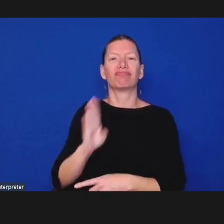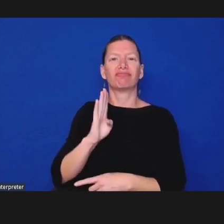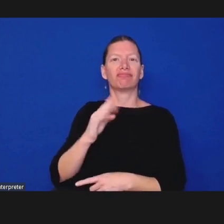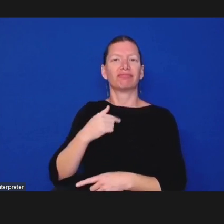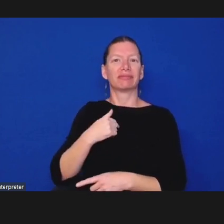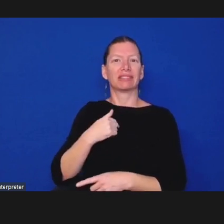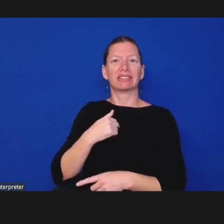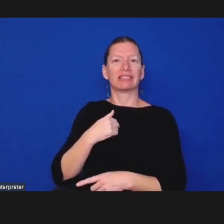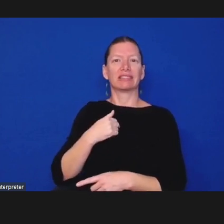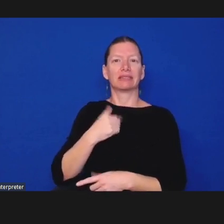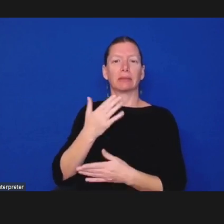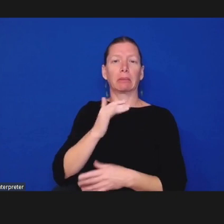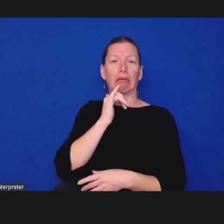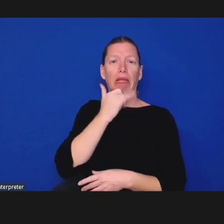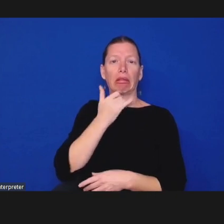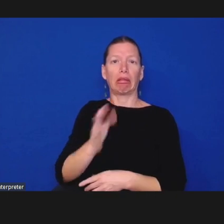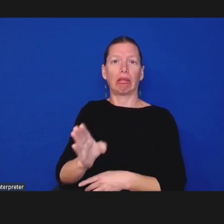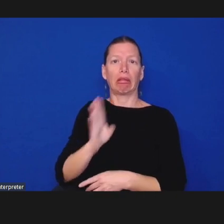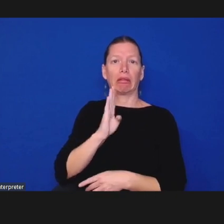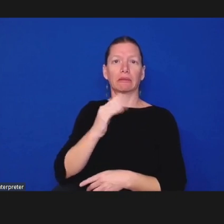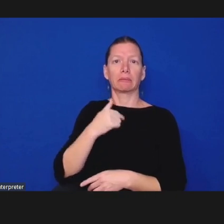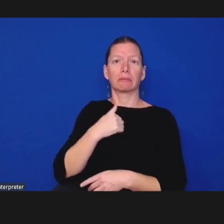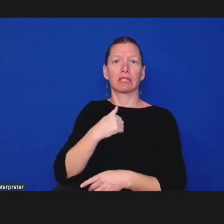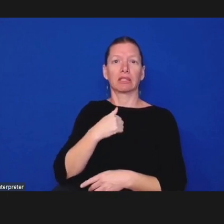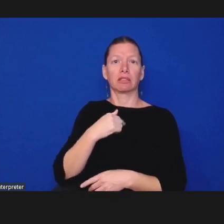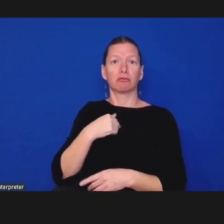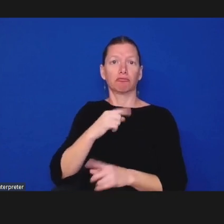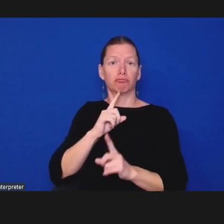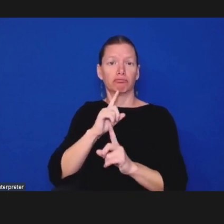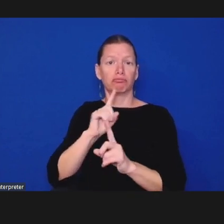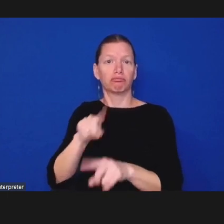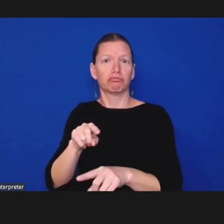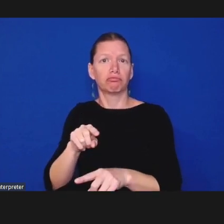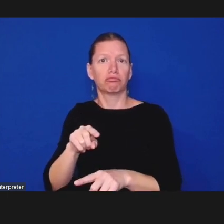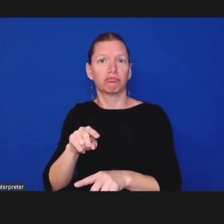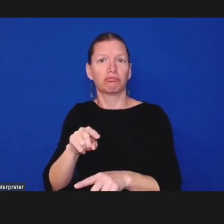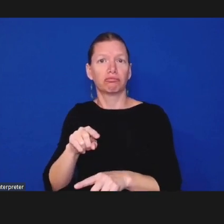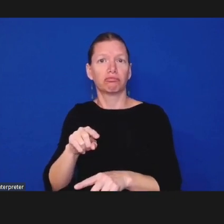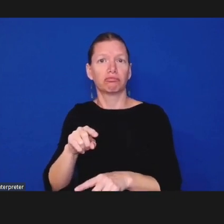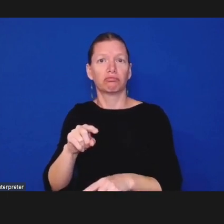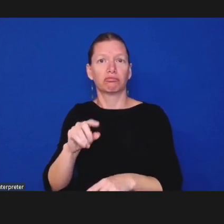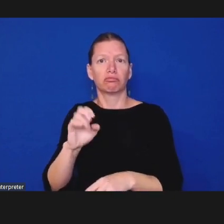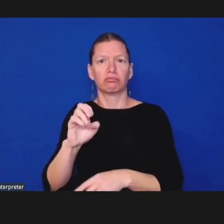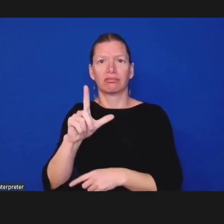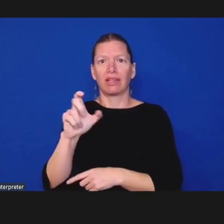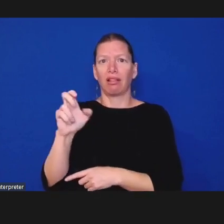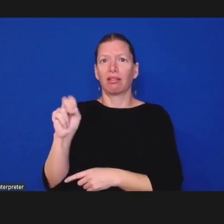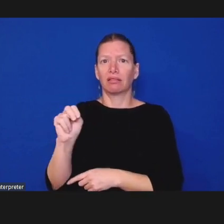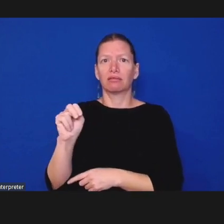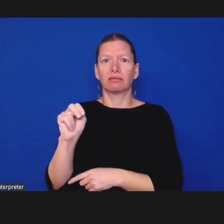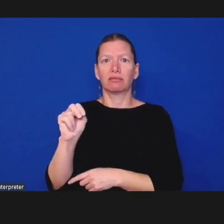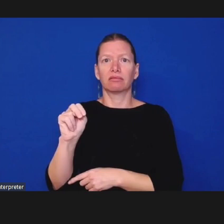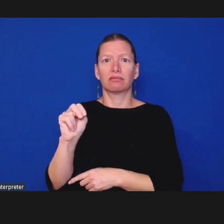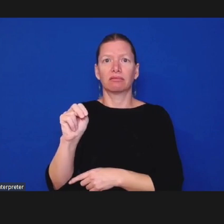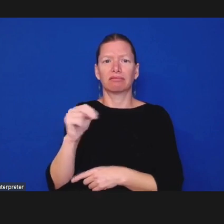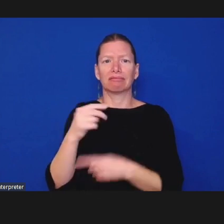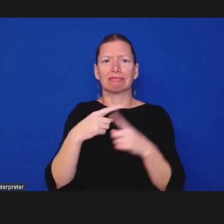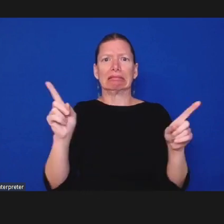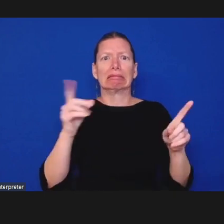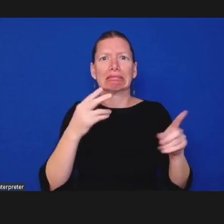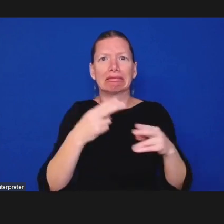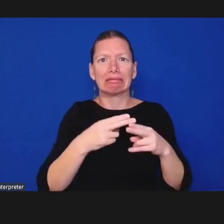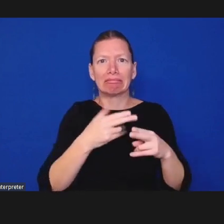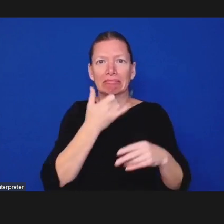it was um uh so helen i'm just going to save your names so helen asked i love what nicole does